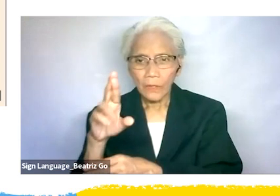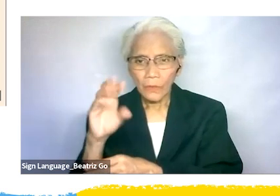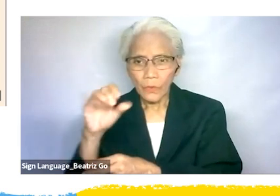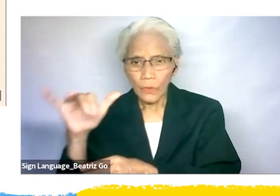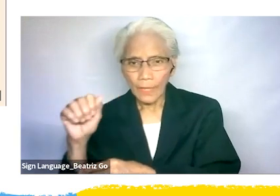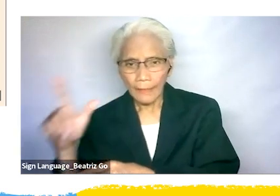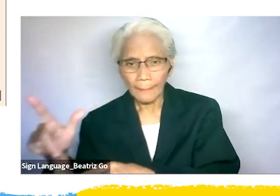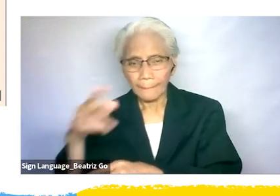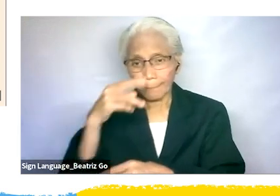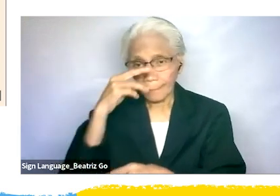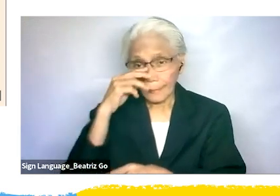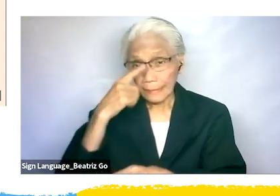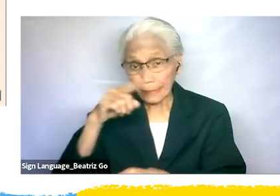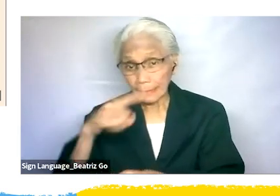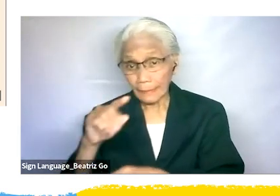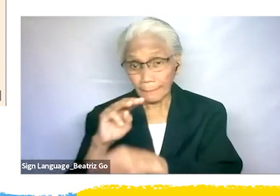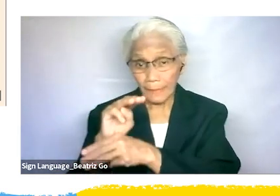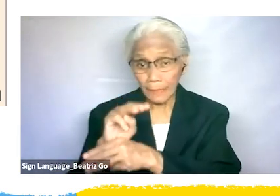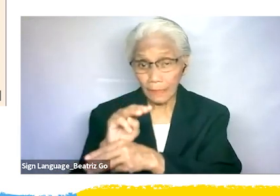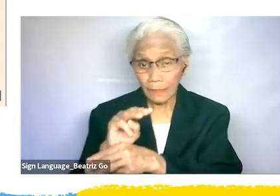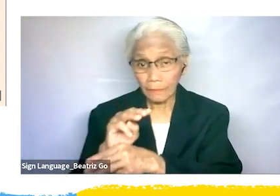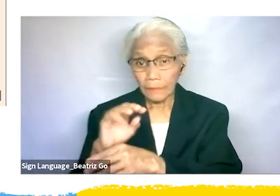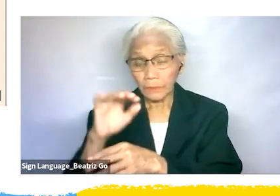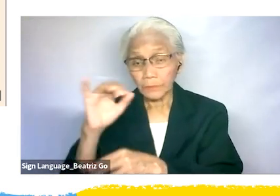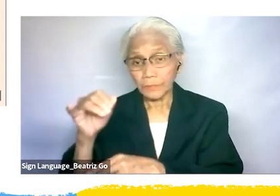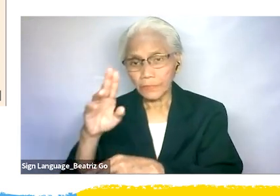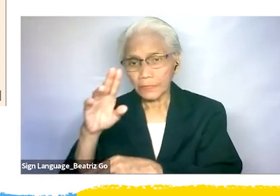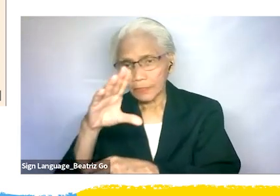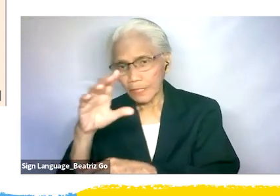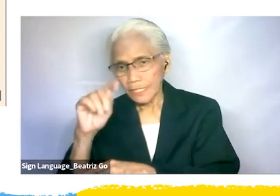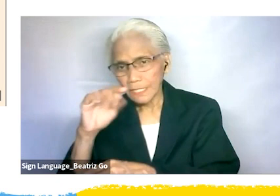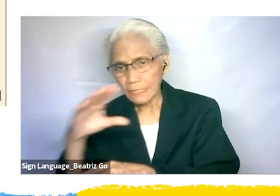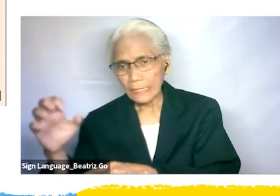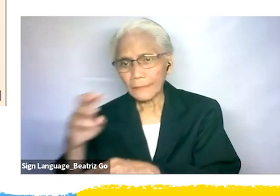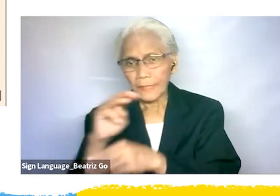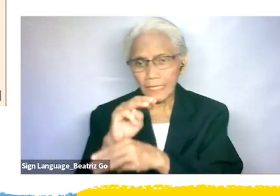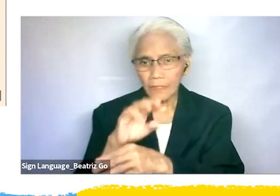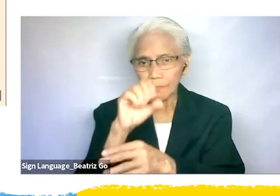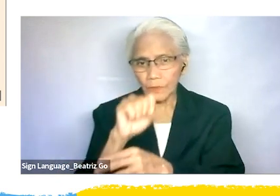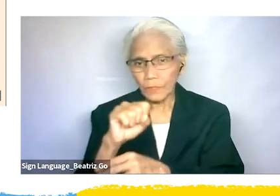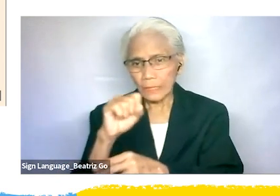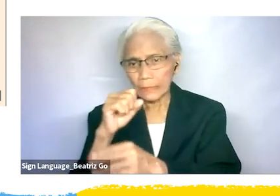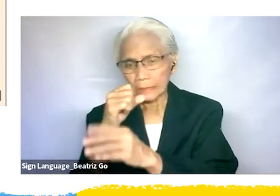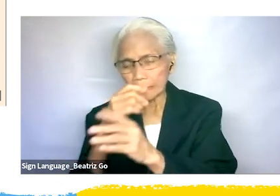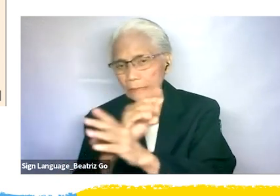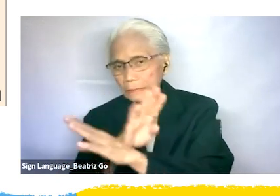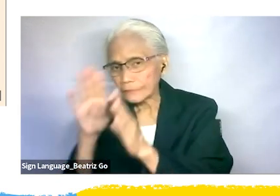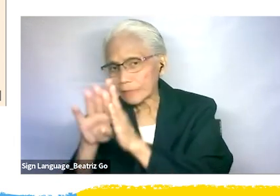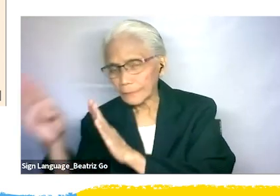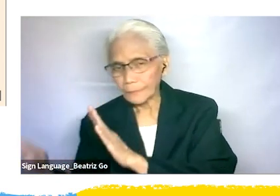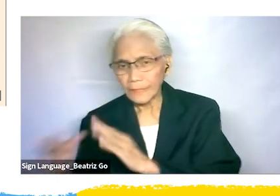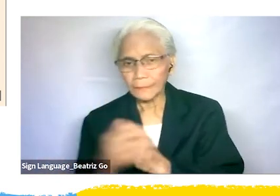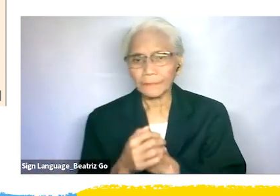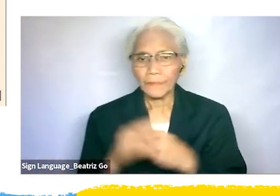Justice, Ministry of Social Development and Human Security, Office of the Court of